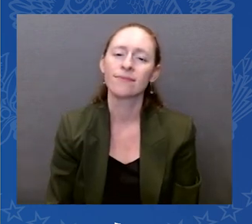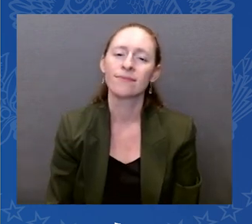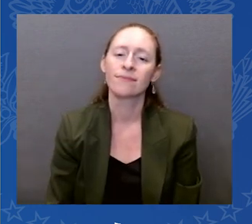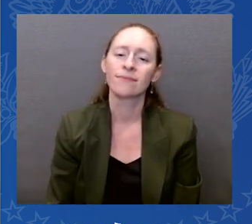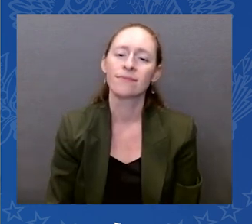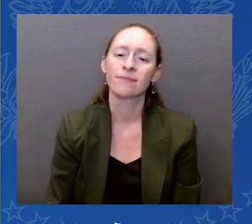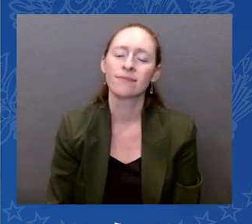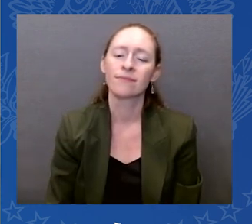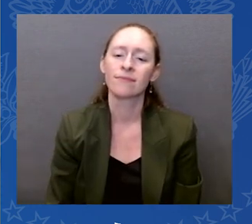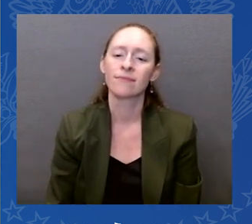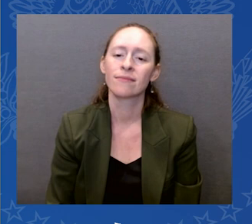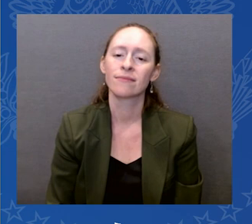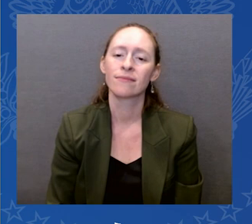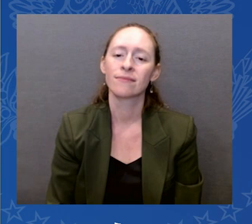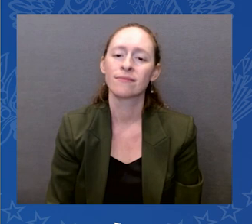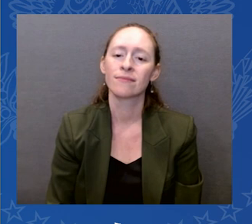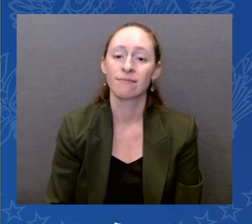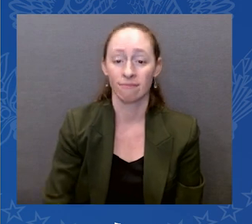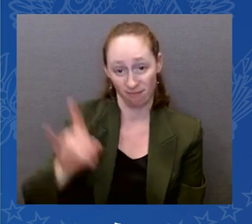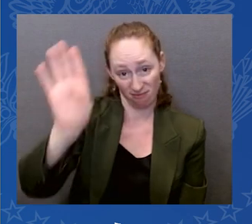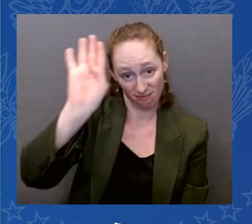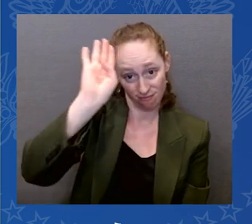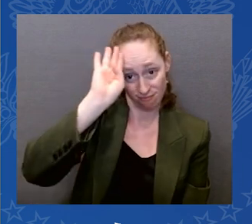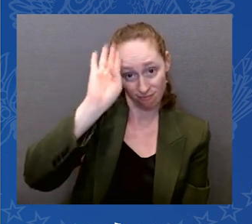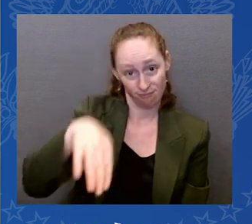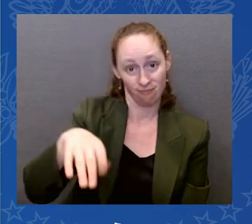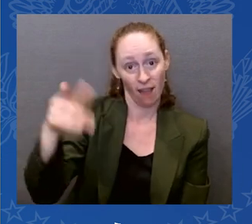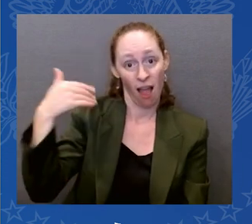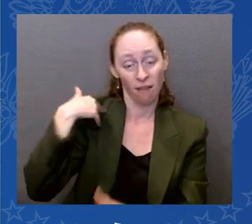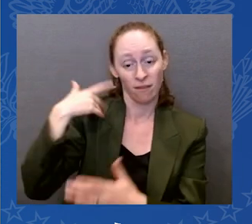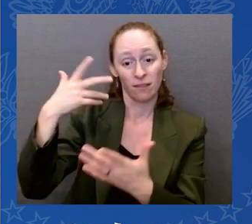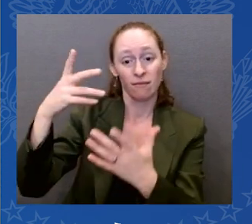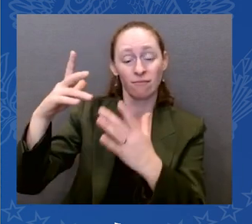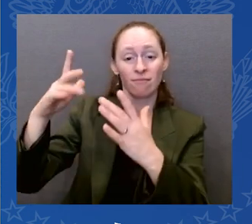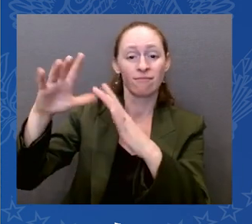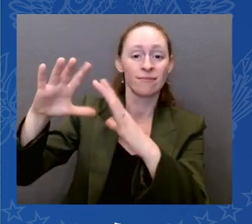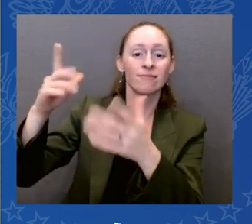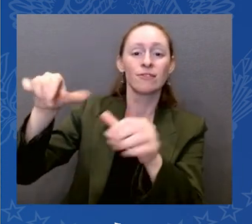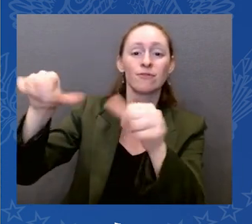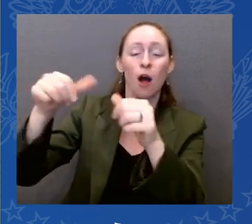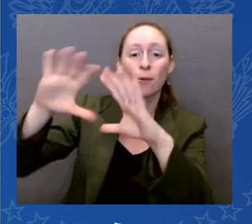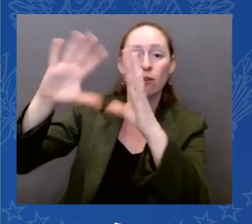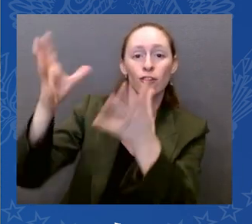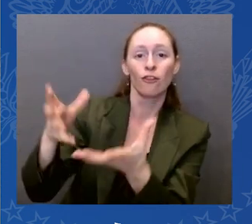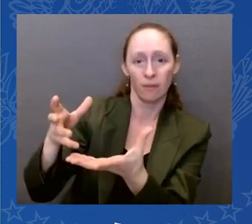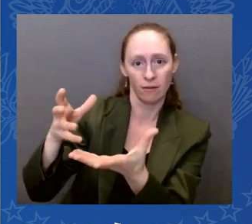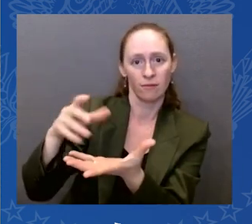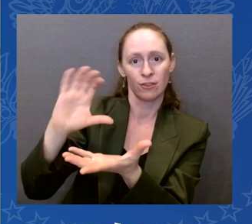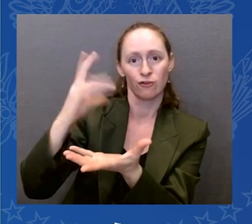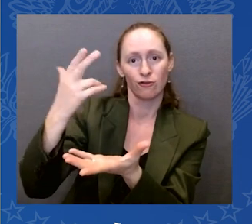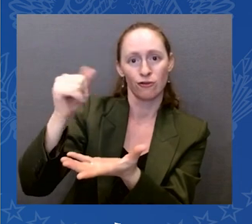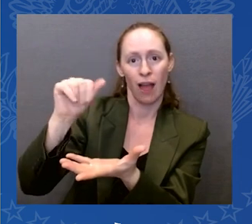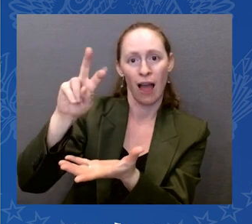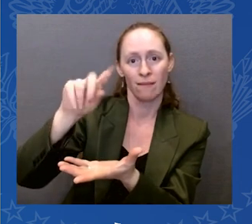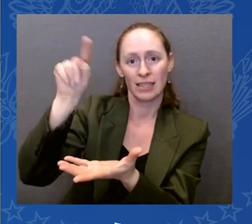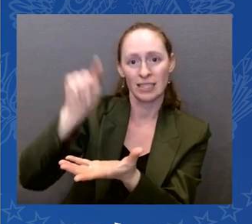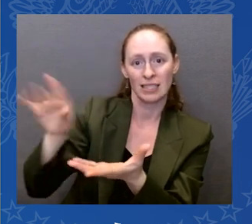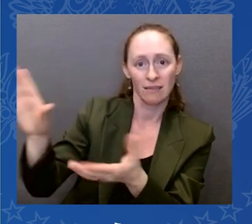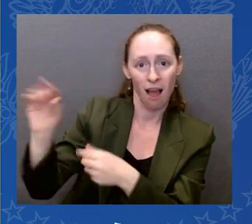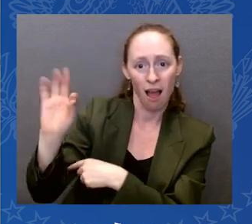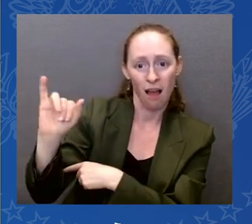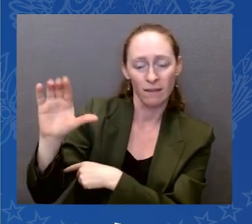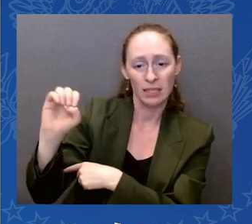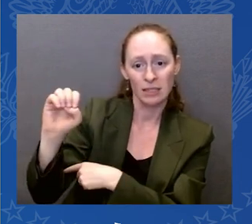of our hard-working community of farm workers. But we know it goes well beyond his admiration